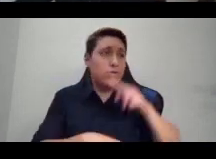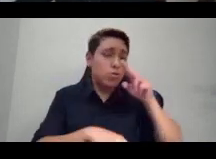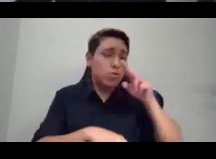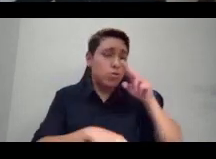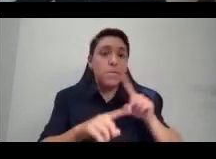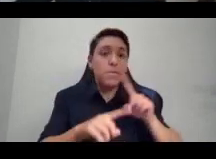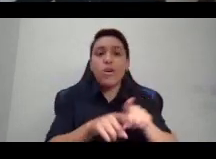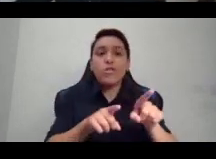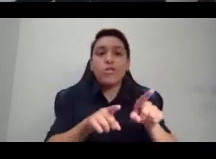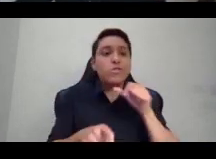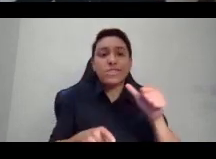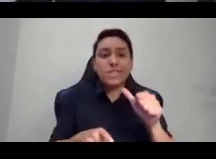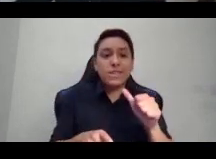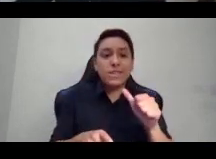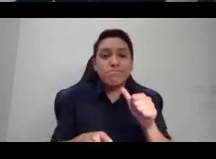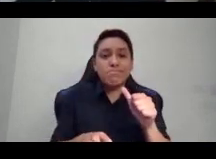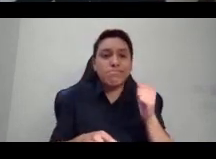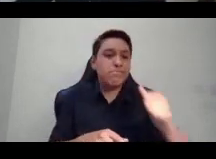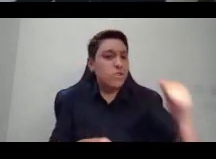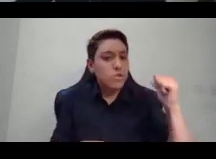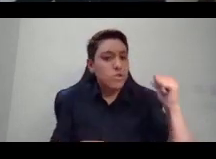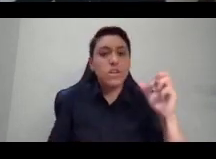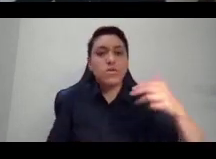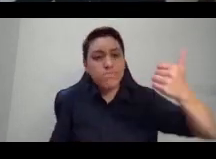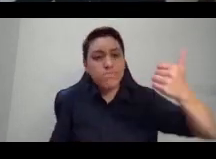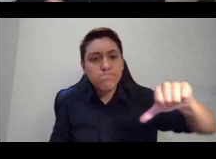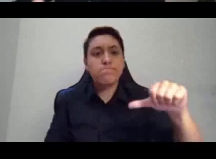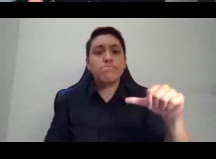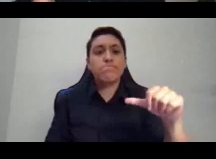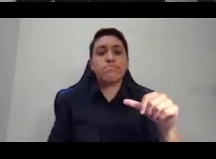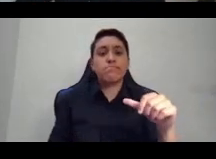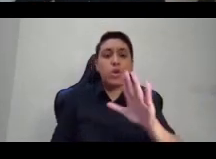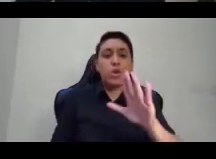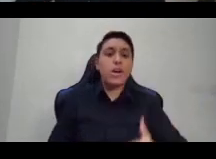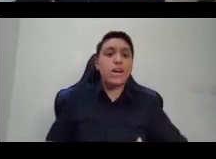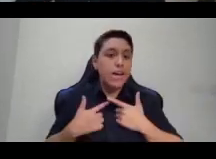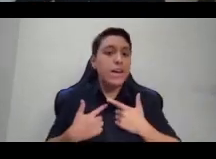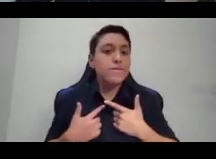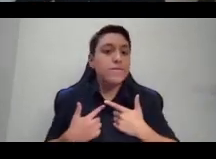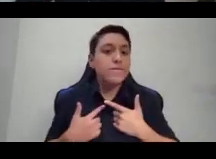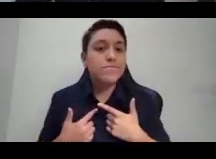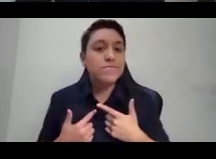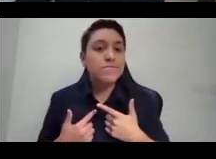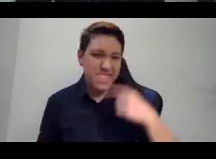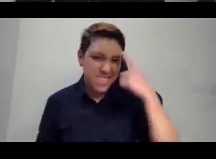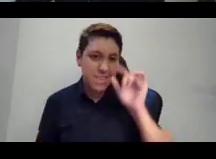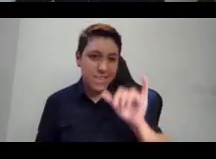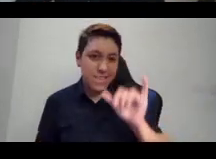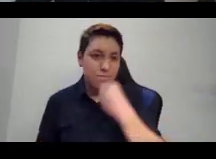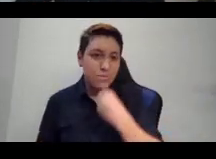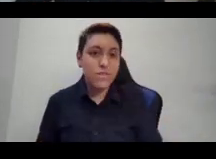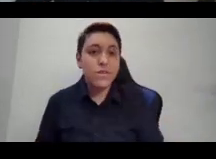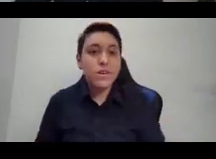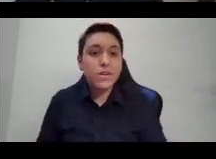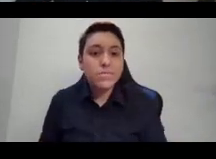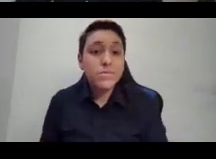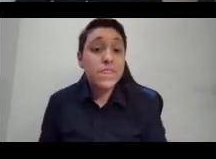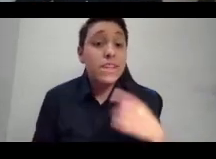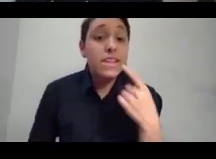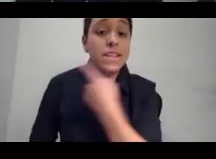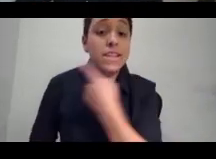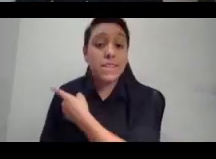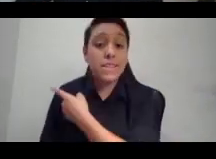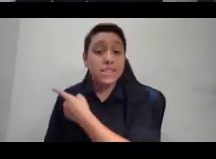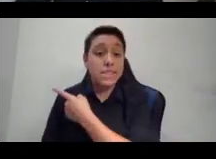didn't reject her or her life. And this is a still from Rowan Amon playing Mary Jones